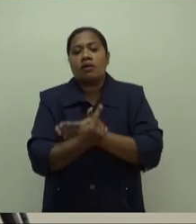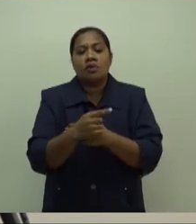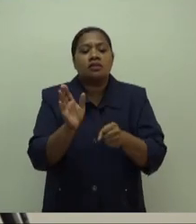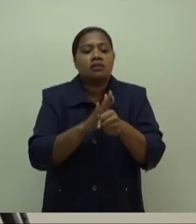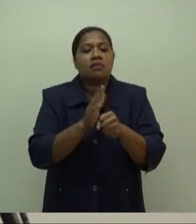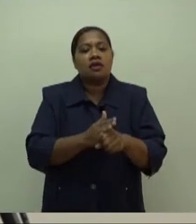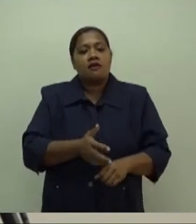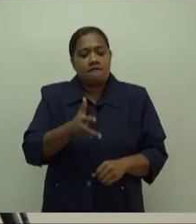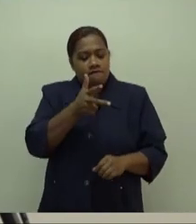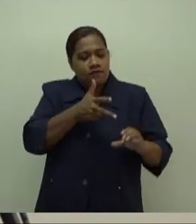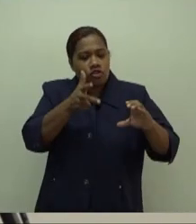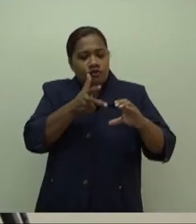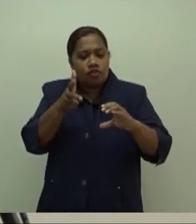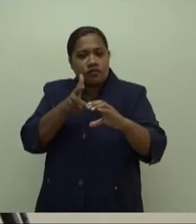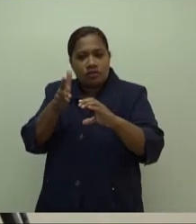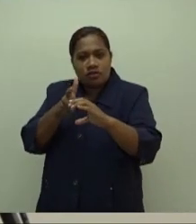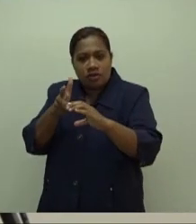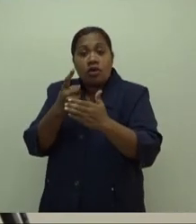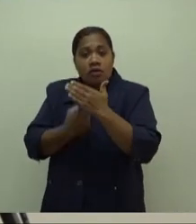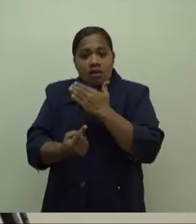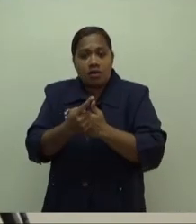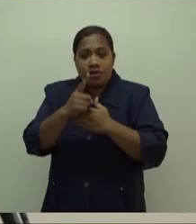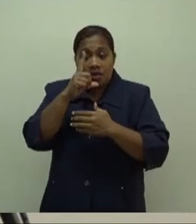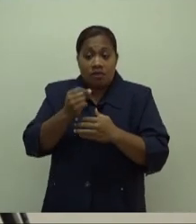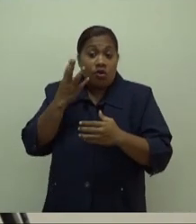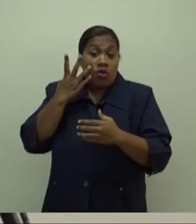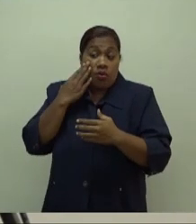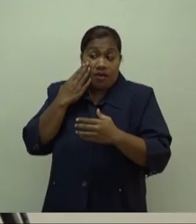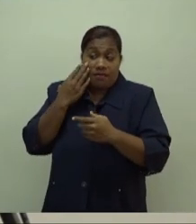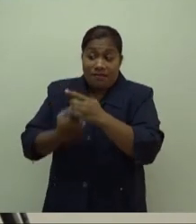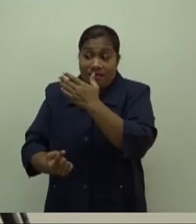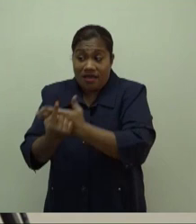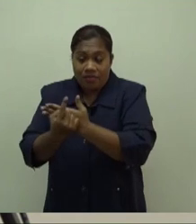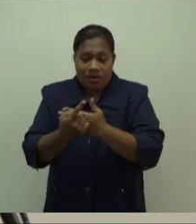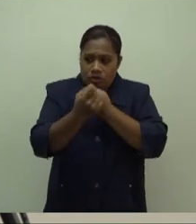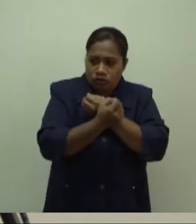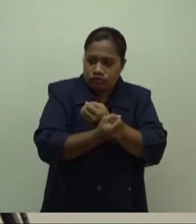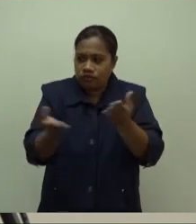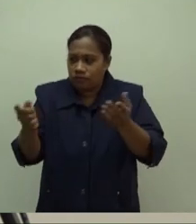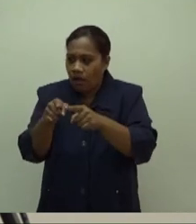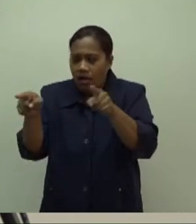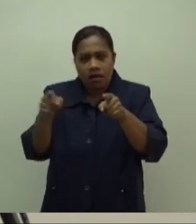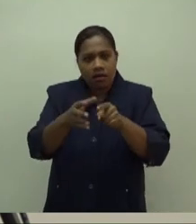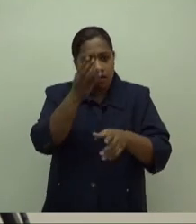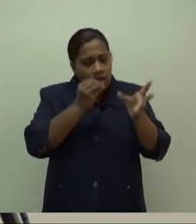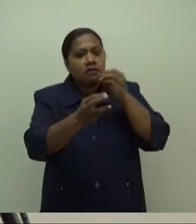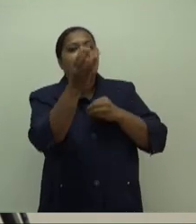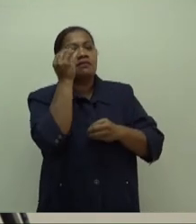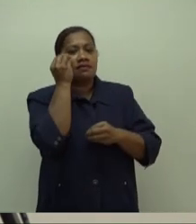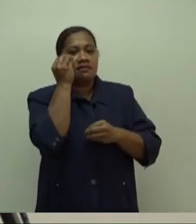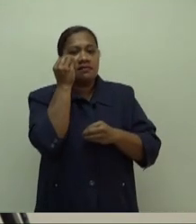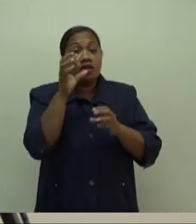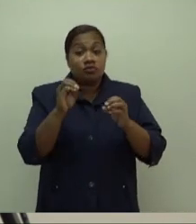active in pandemic and lockdown areas. The unit has run an all-out